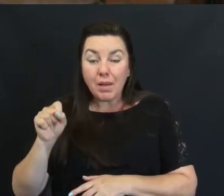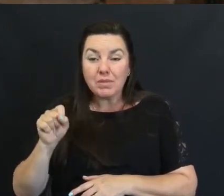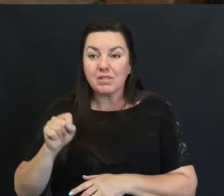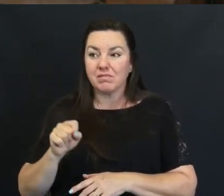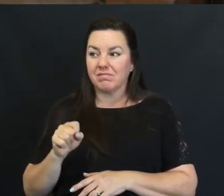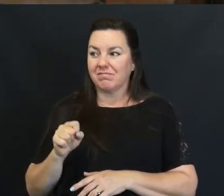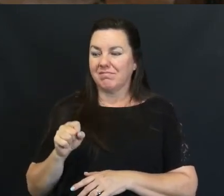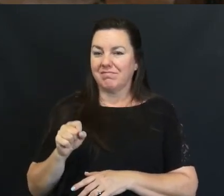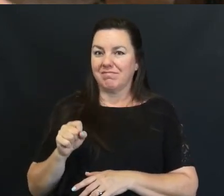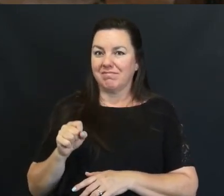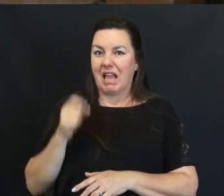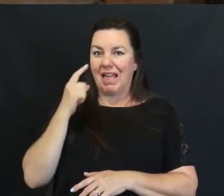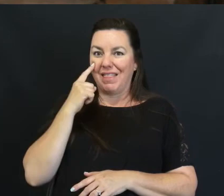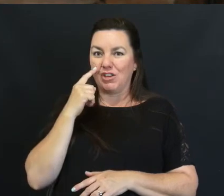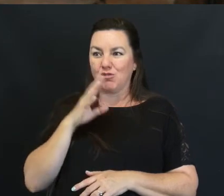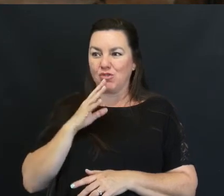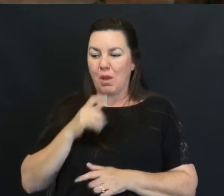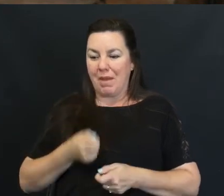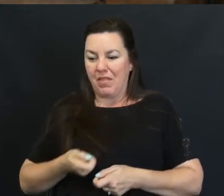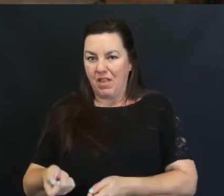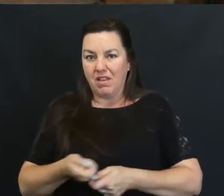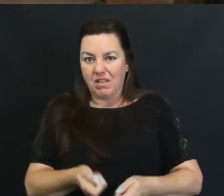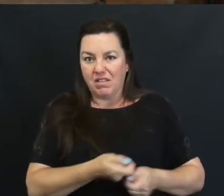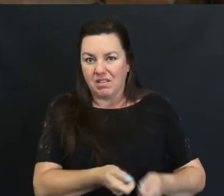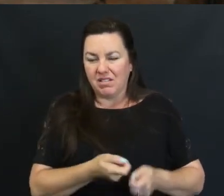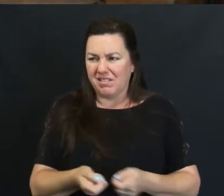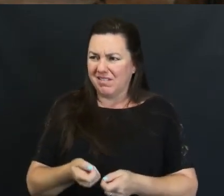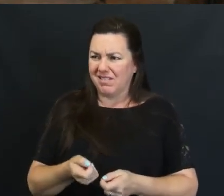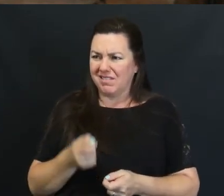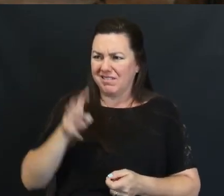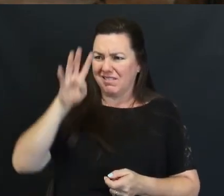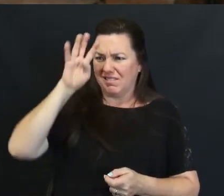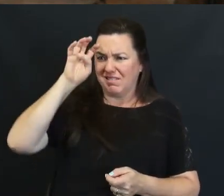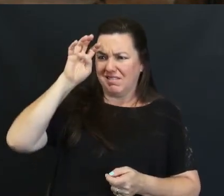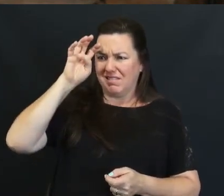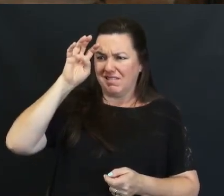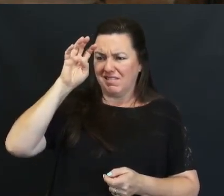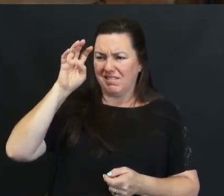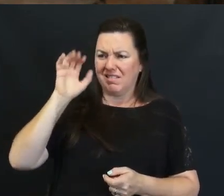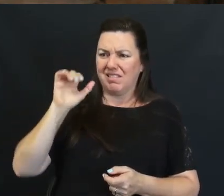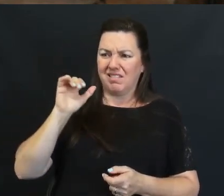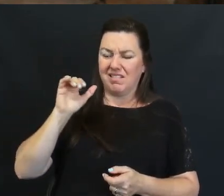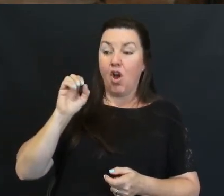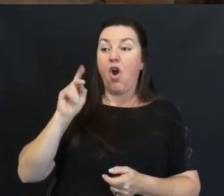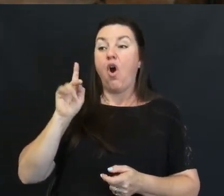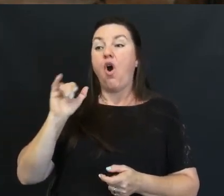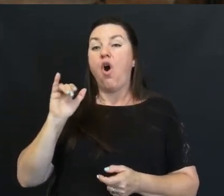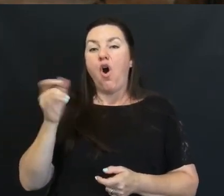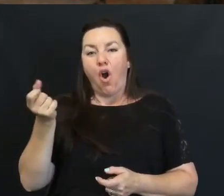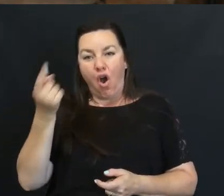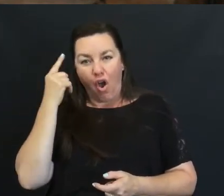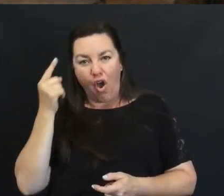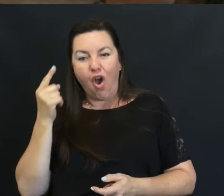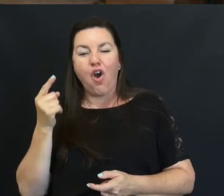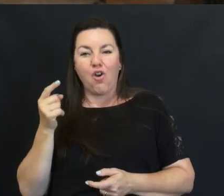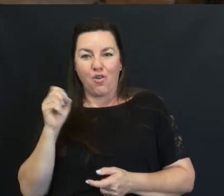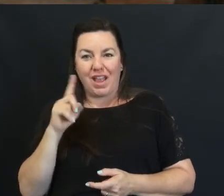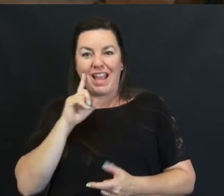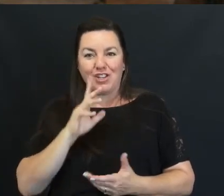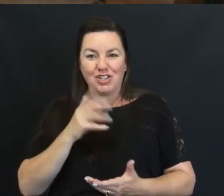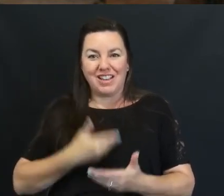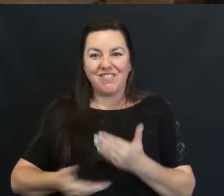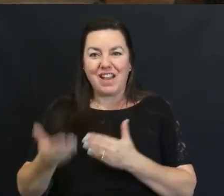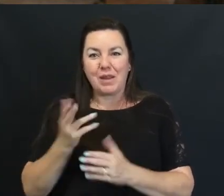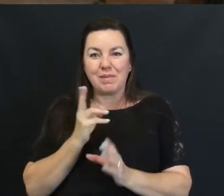I Thought She Was Talking About The Cleaning Instrument And I Was A Little Puzzled But Then She Explained What It Was And Invited Me To Join That Summer